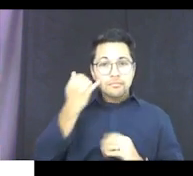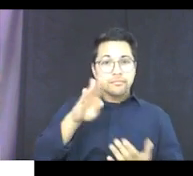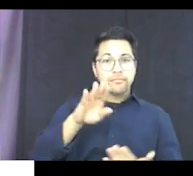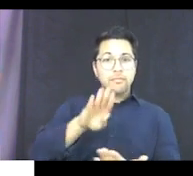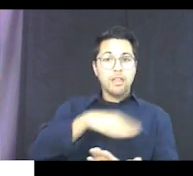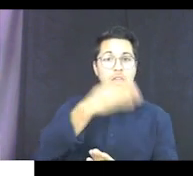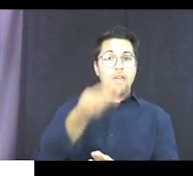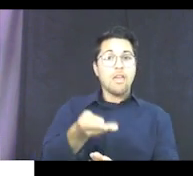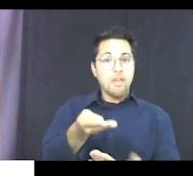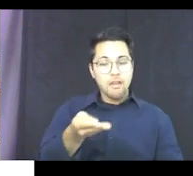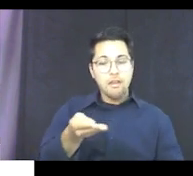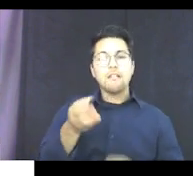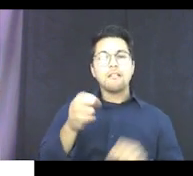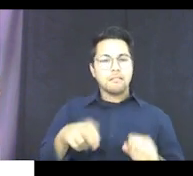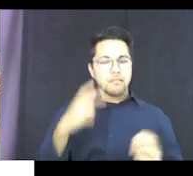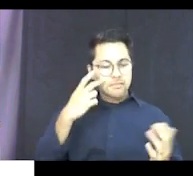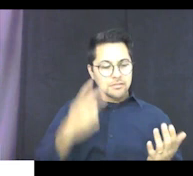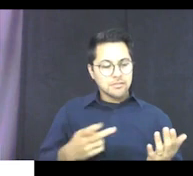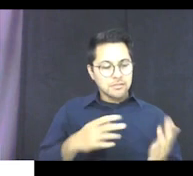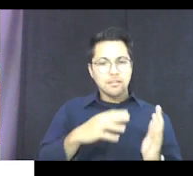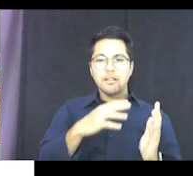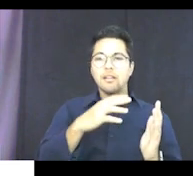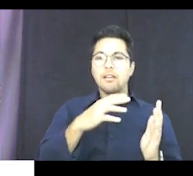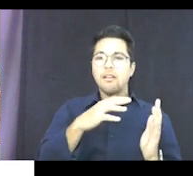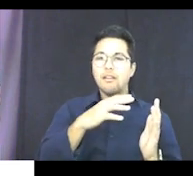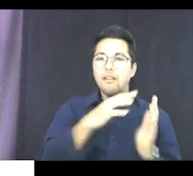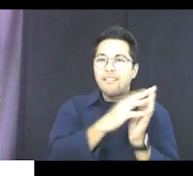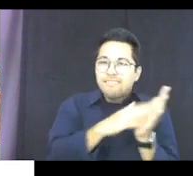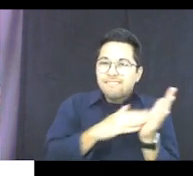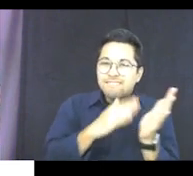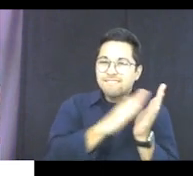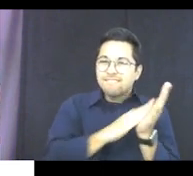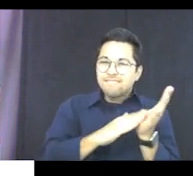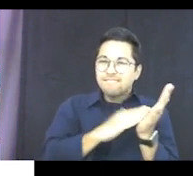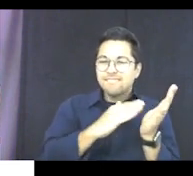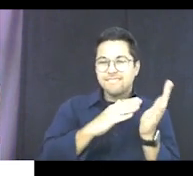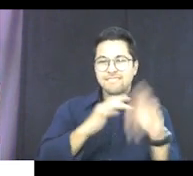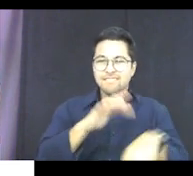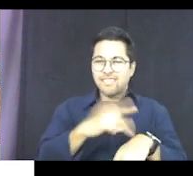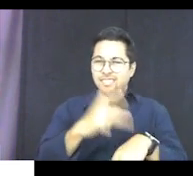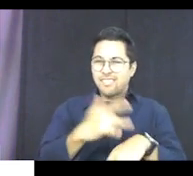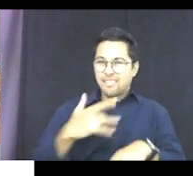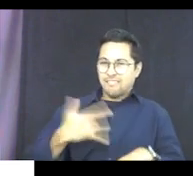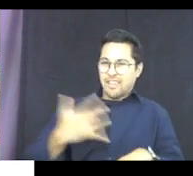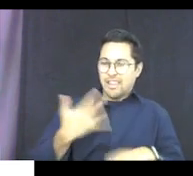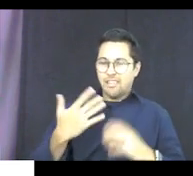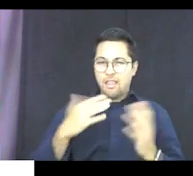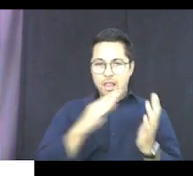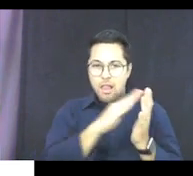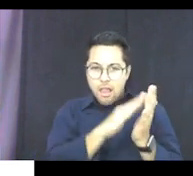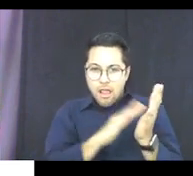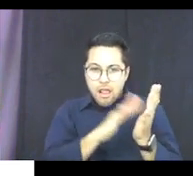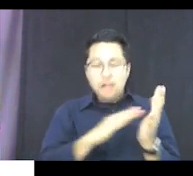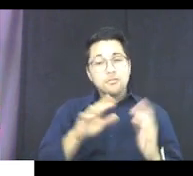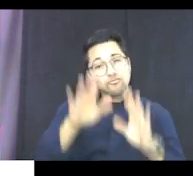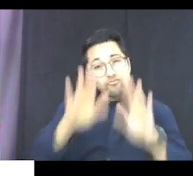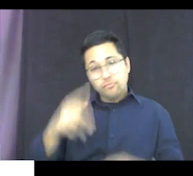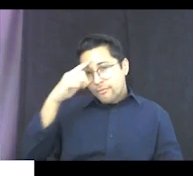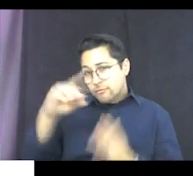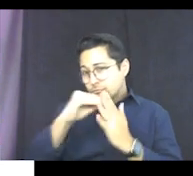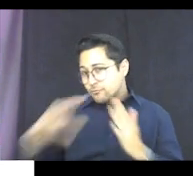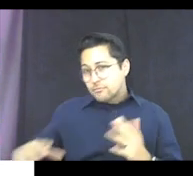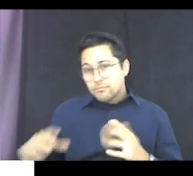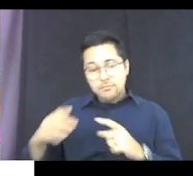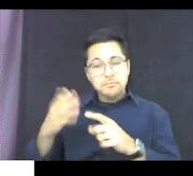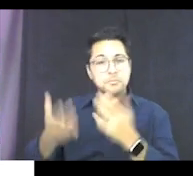it over, you'll be able to actually see and kind of feel the line that you created. So these are really great for students that might